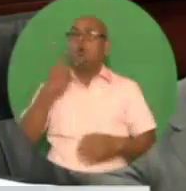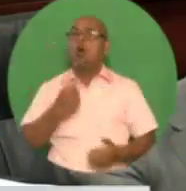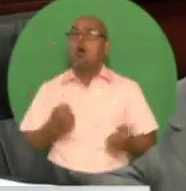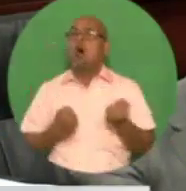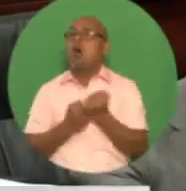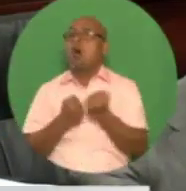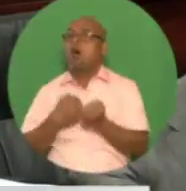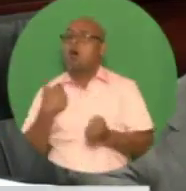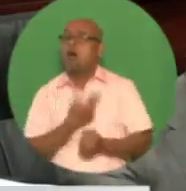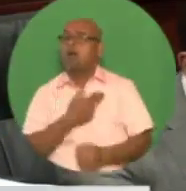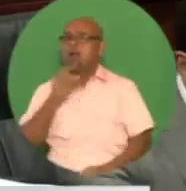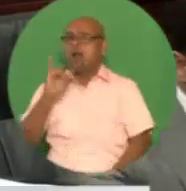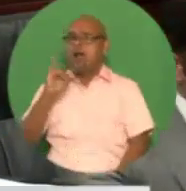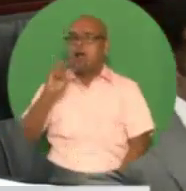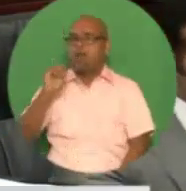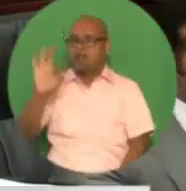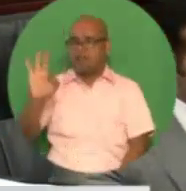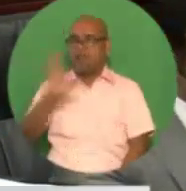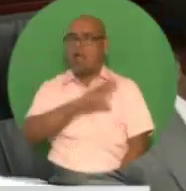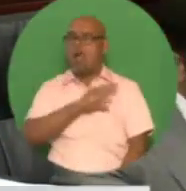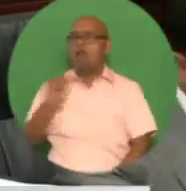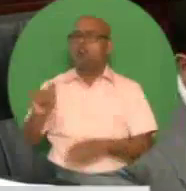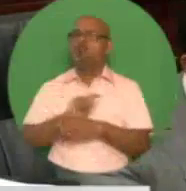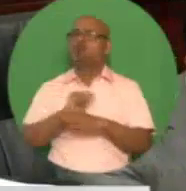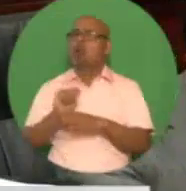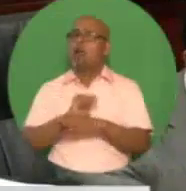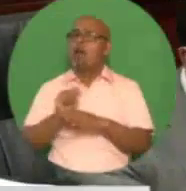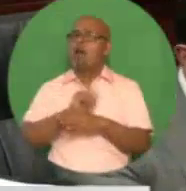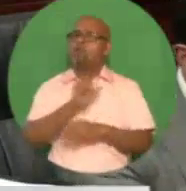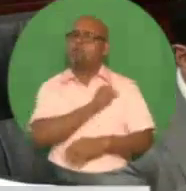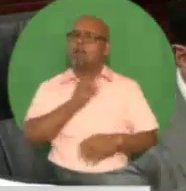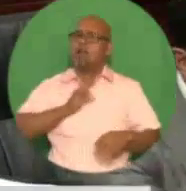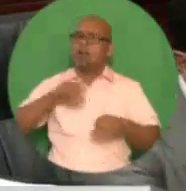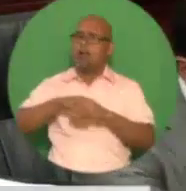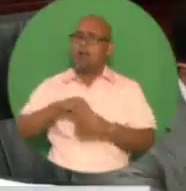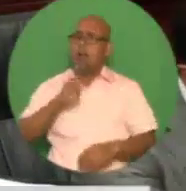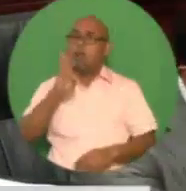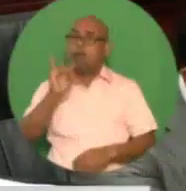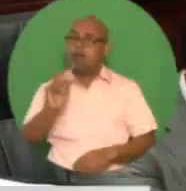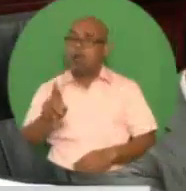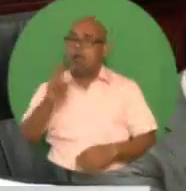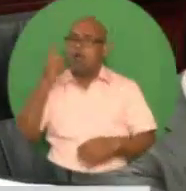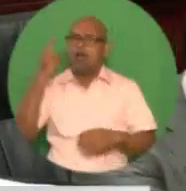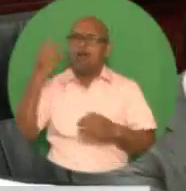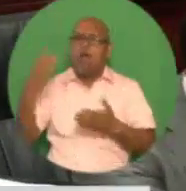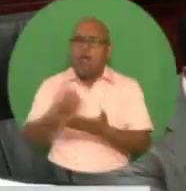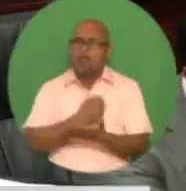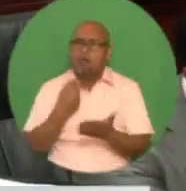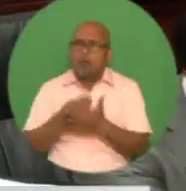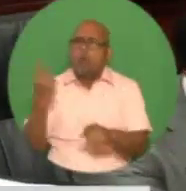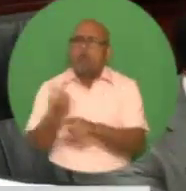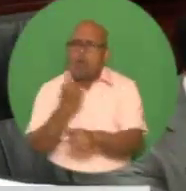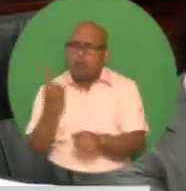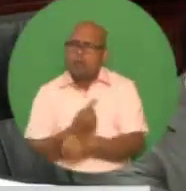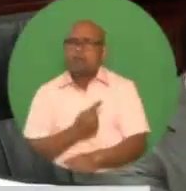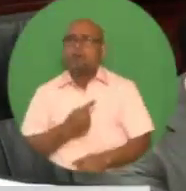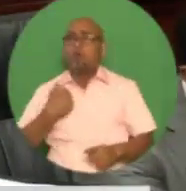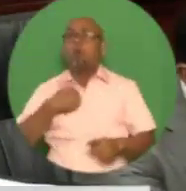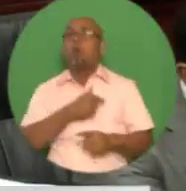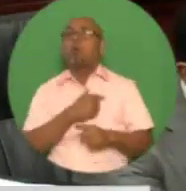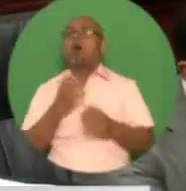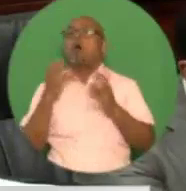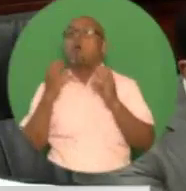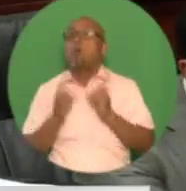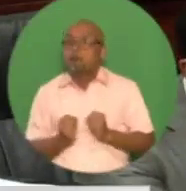training and other capacity initiatives for the staff of the revenue authorities. Our aim is to ensure that the revenue base